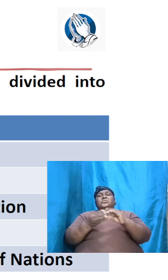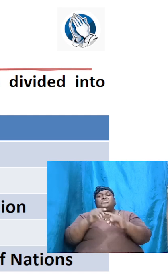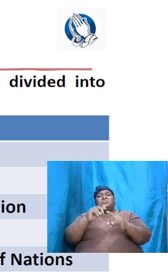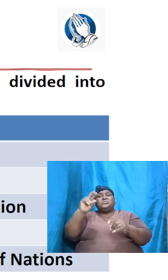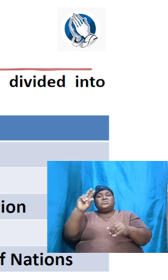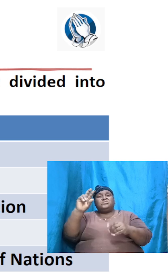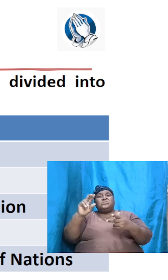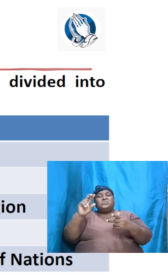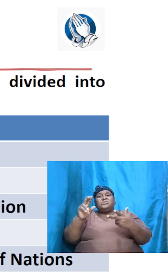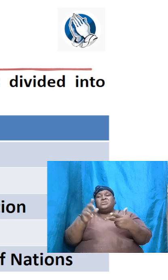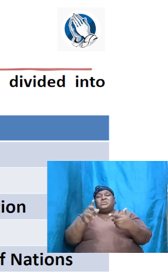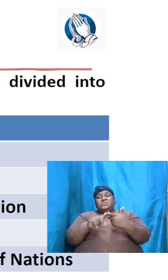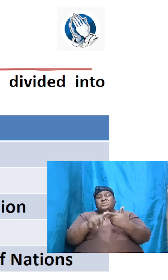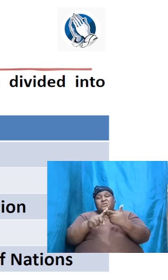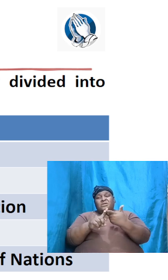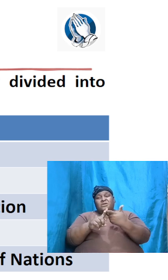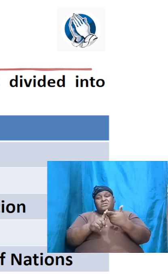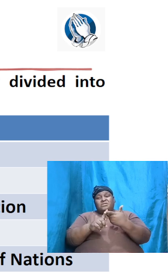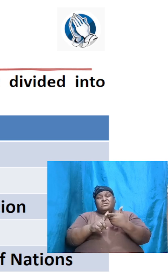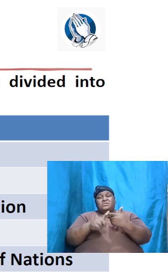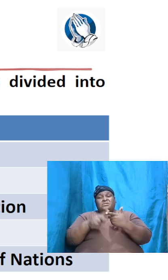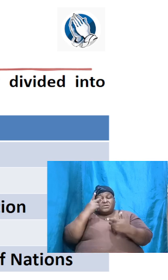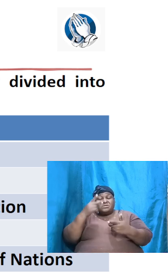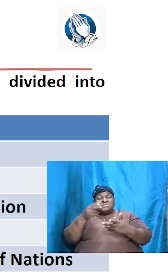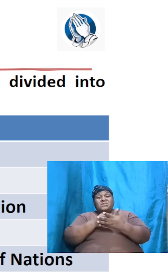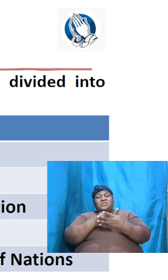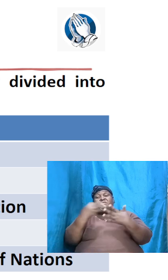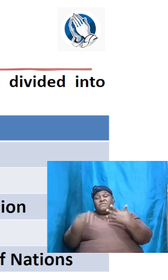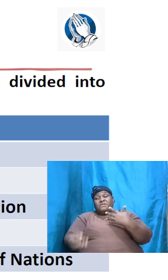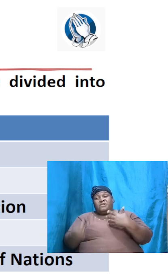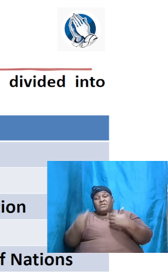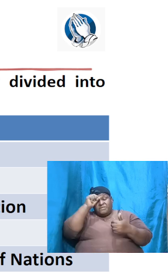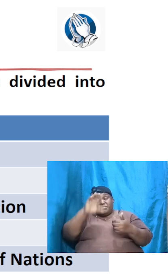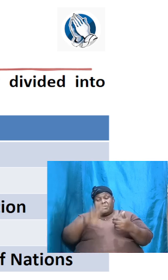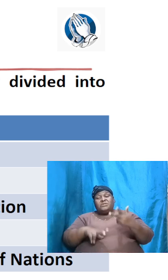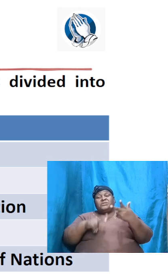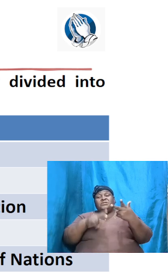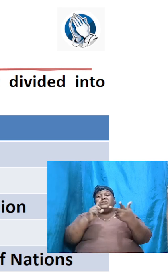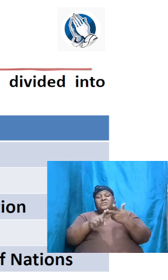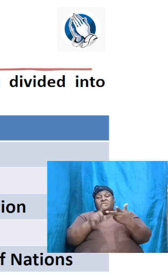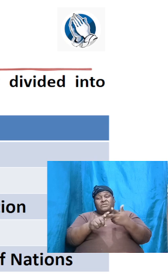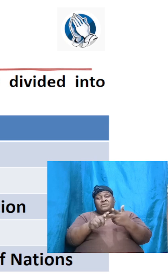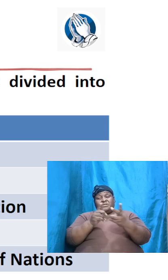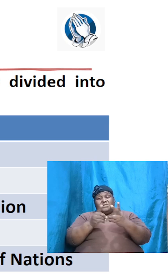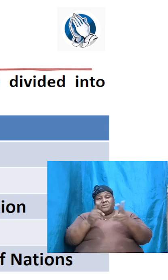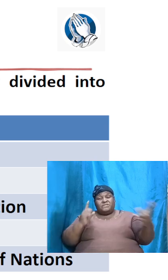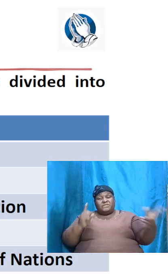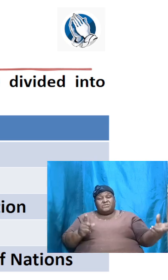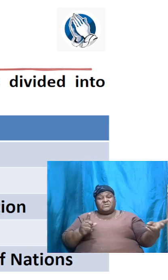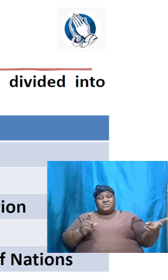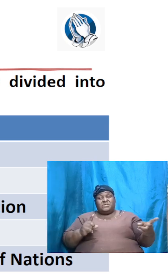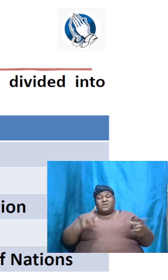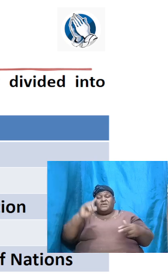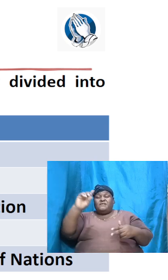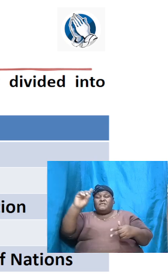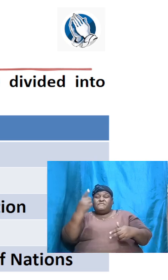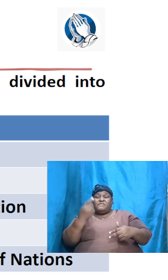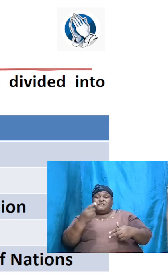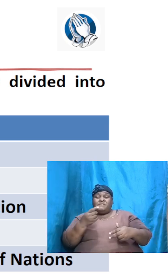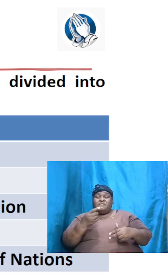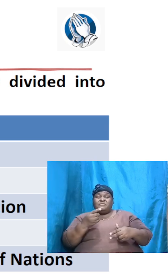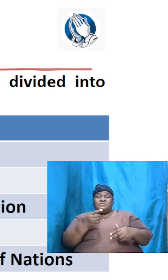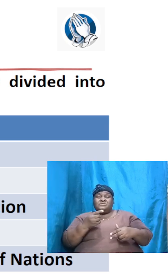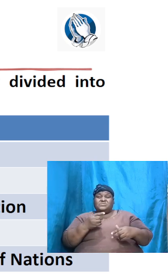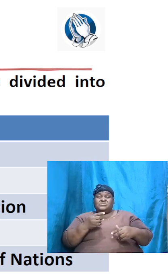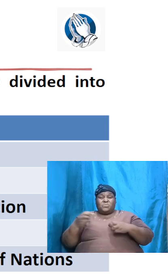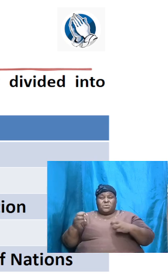we see the fall of man. Then the third division, we are seeing the first civilization,